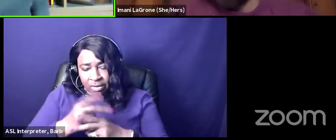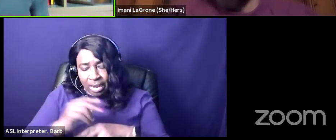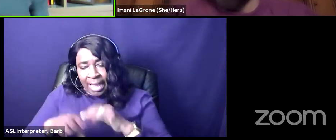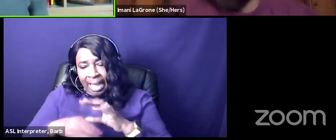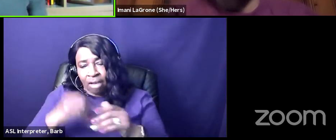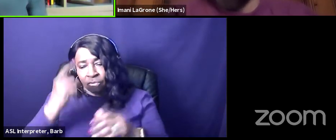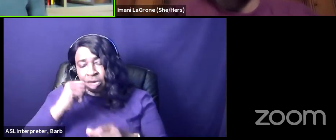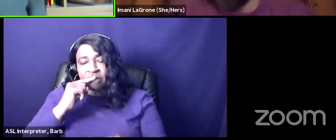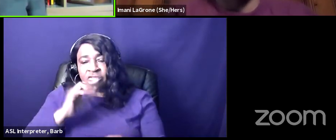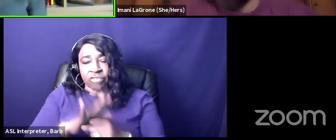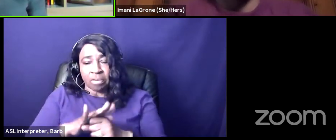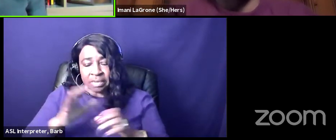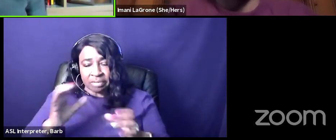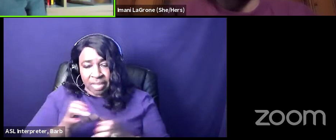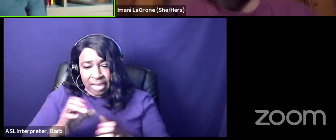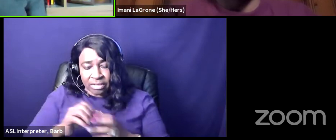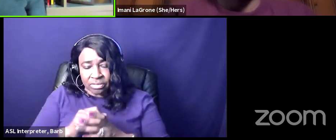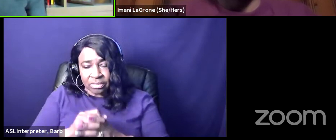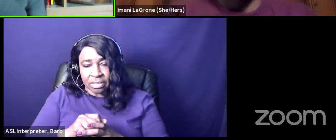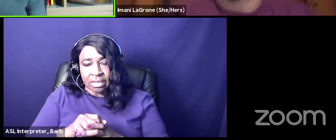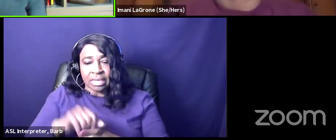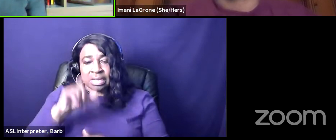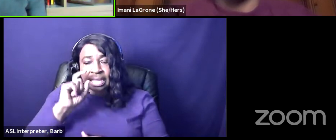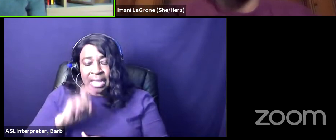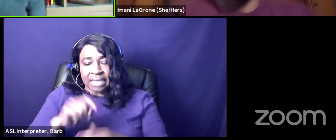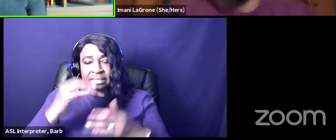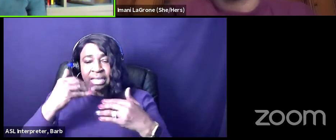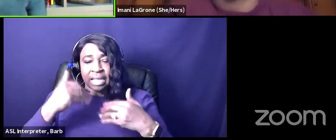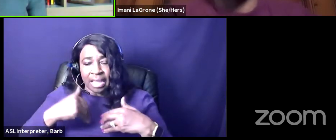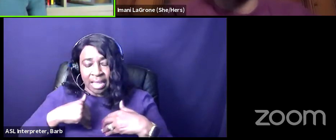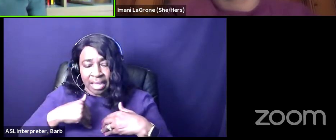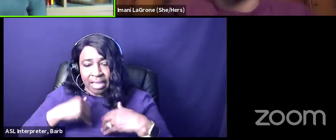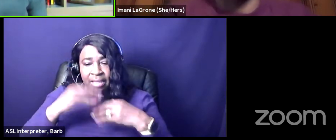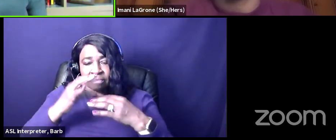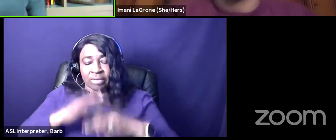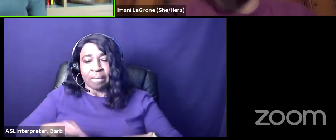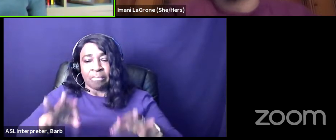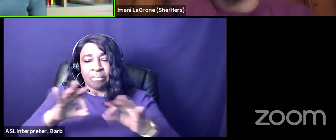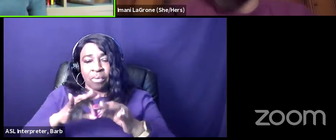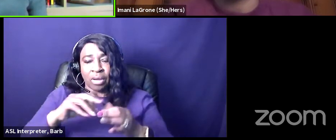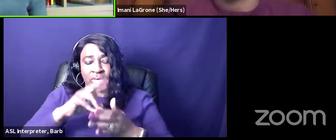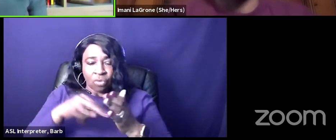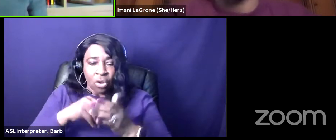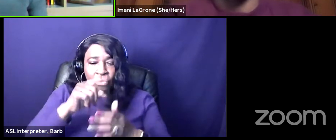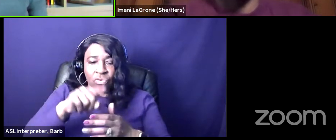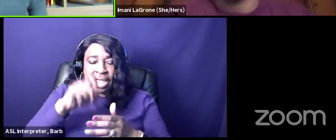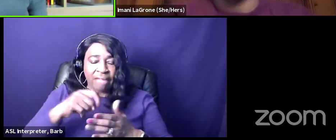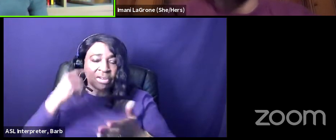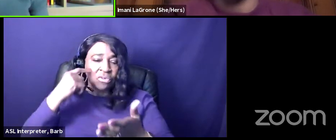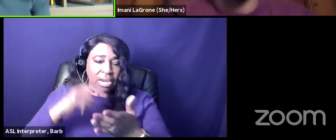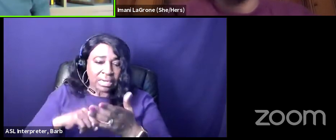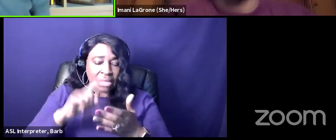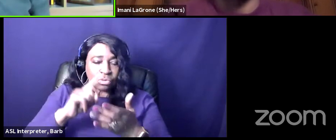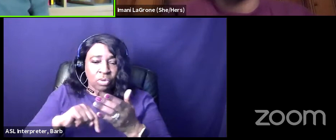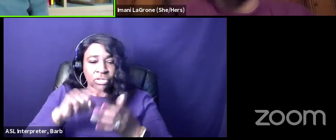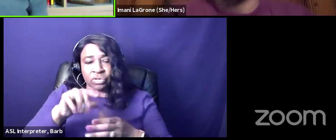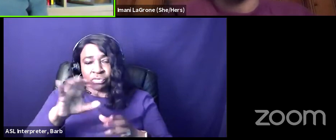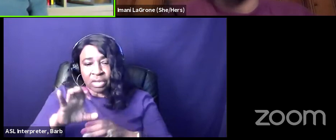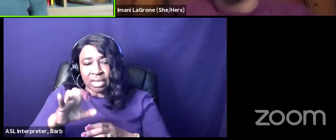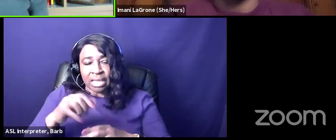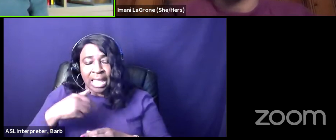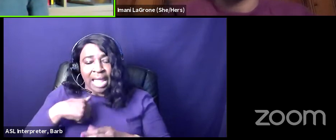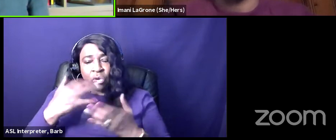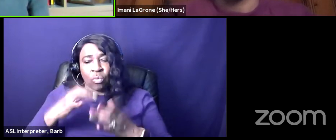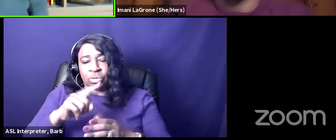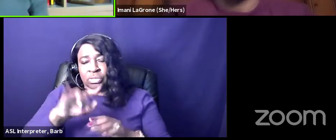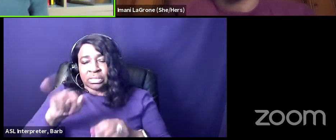reparations whatever it may be it has to have a truth and reconciliation you have to recognize what you've done i don't want you to just sort of give money to an